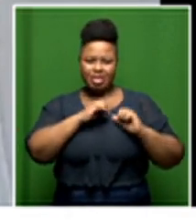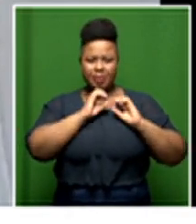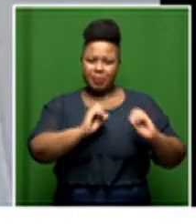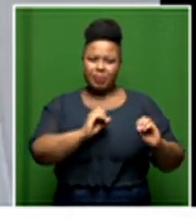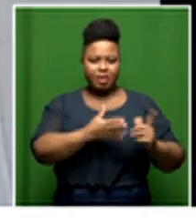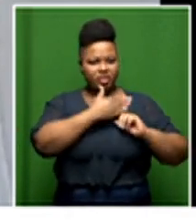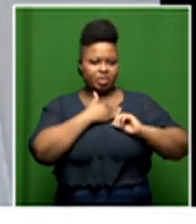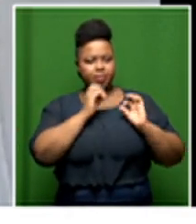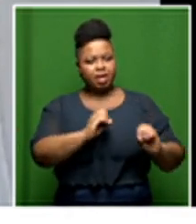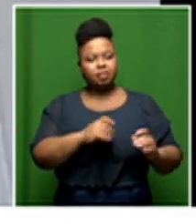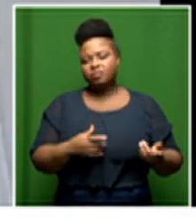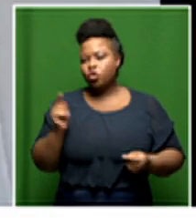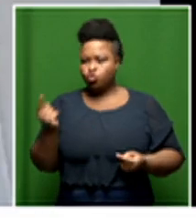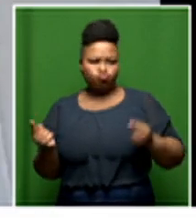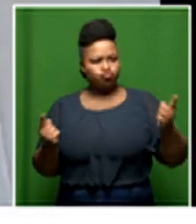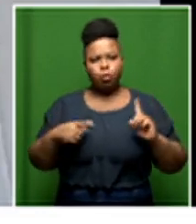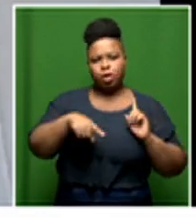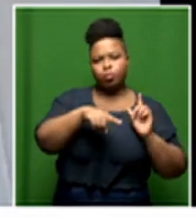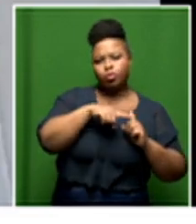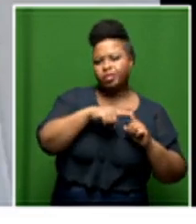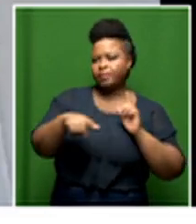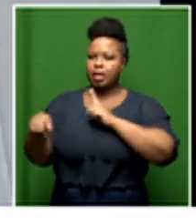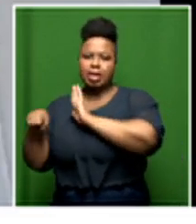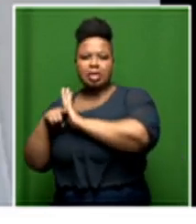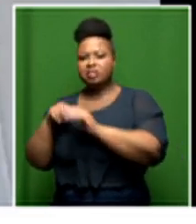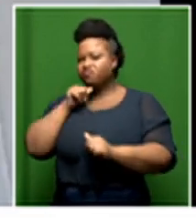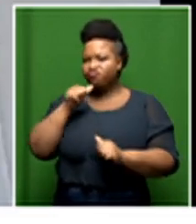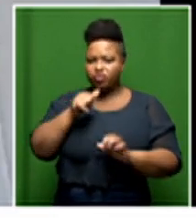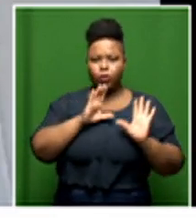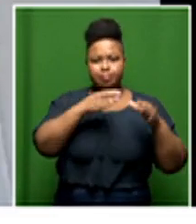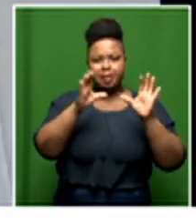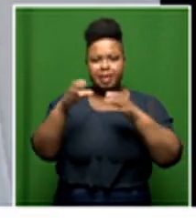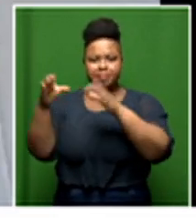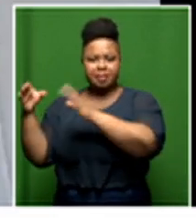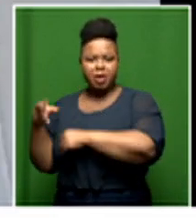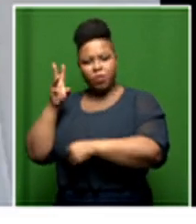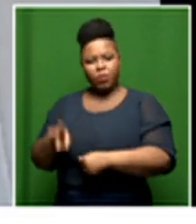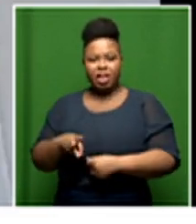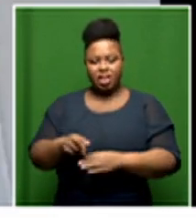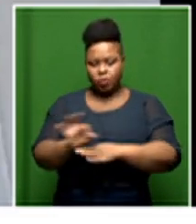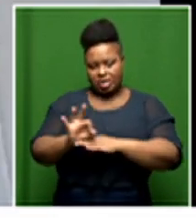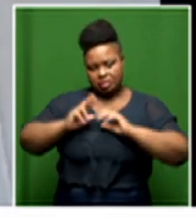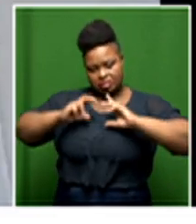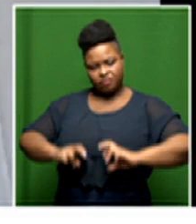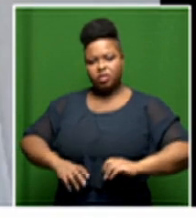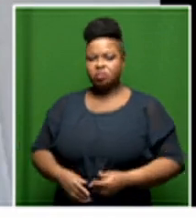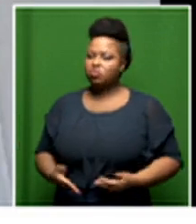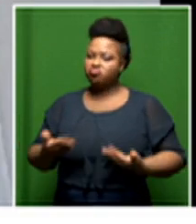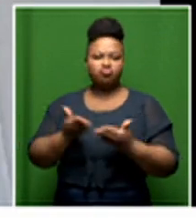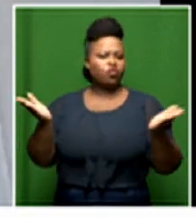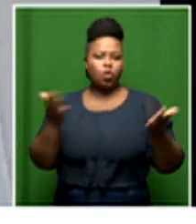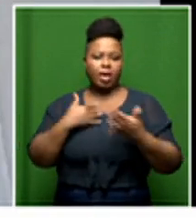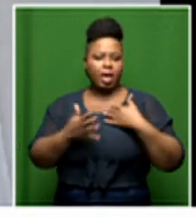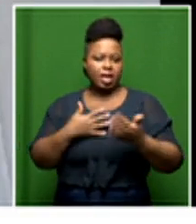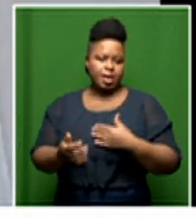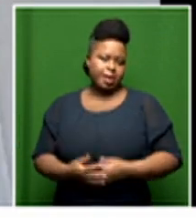into each and every submission that we get we will classify them you know into different categories and um really it's open and